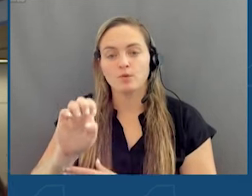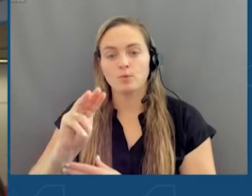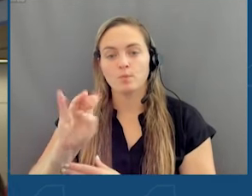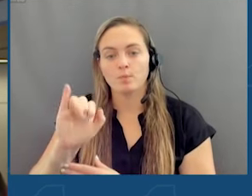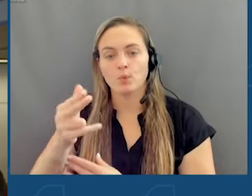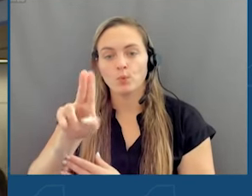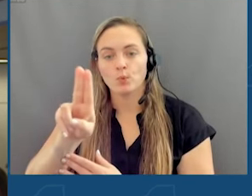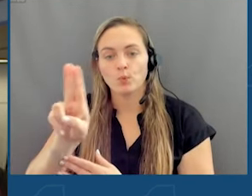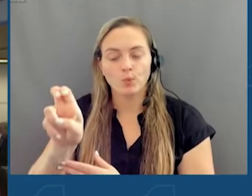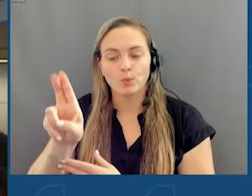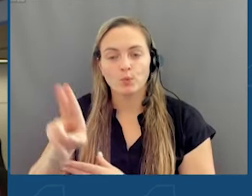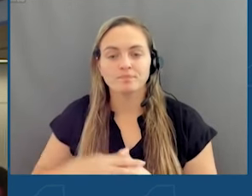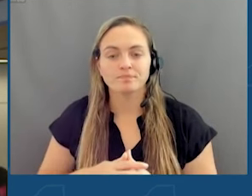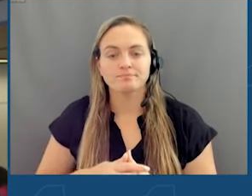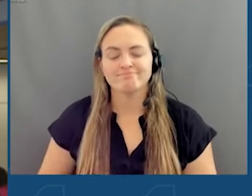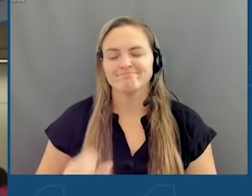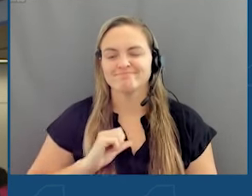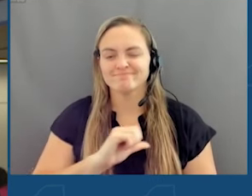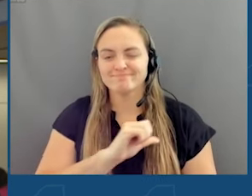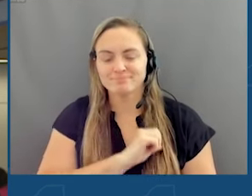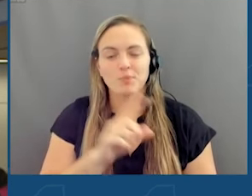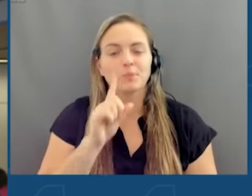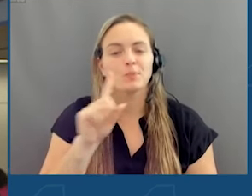Assemblymember Neely Rosick,